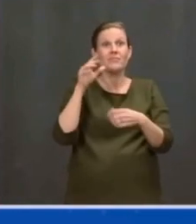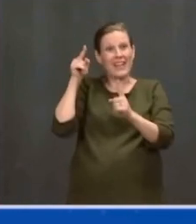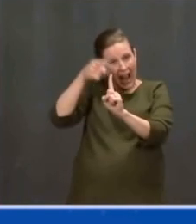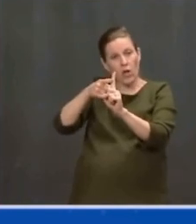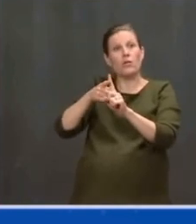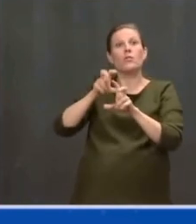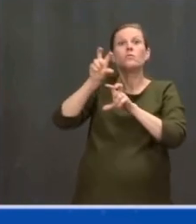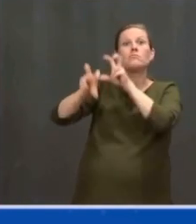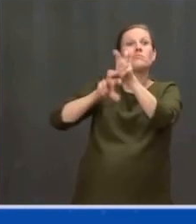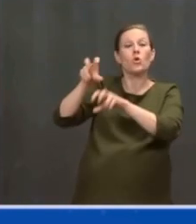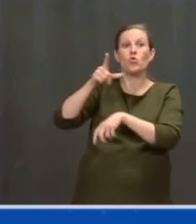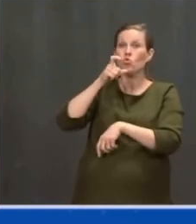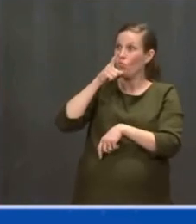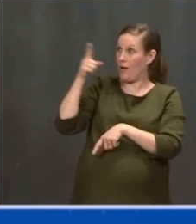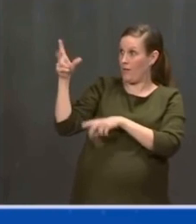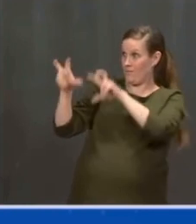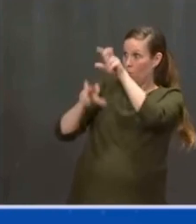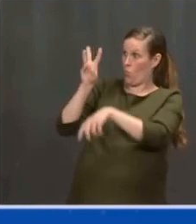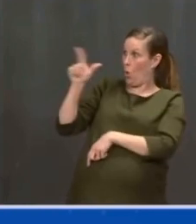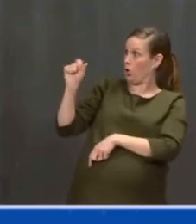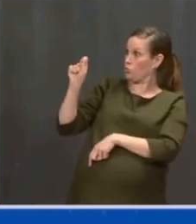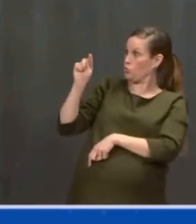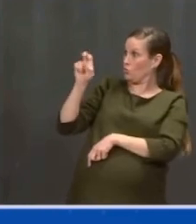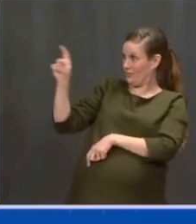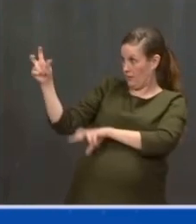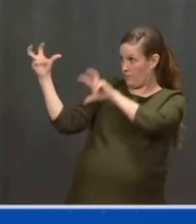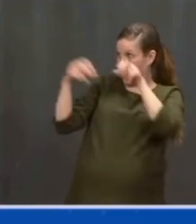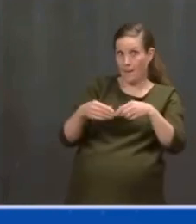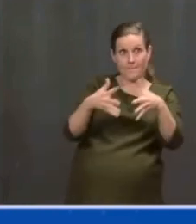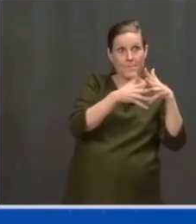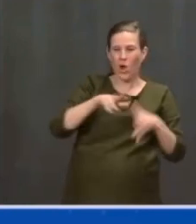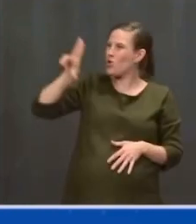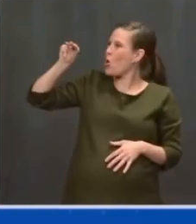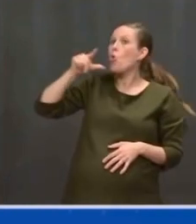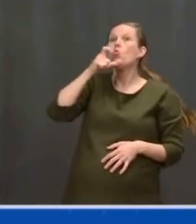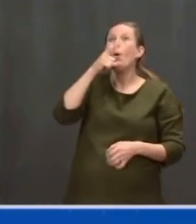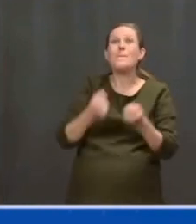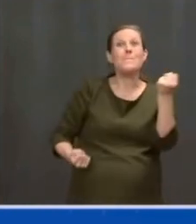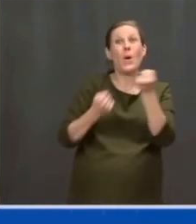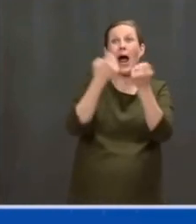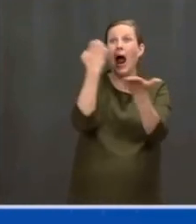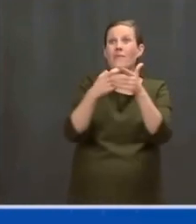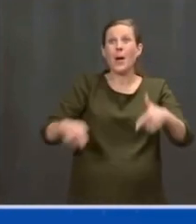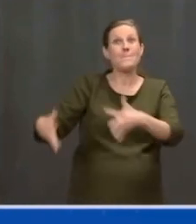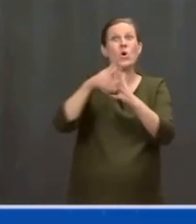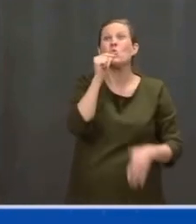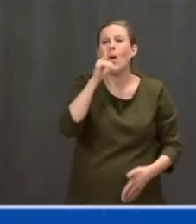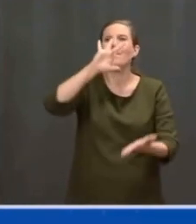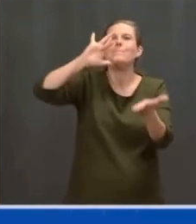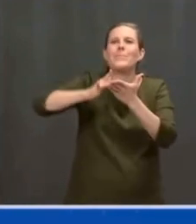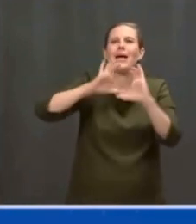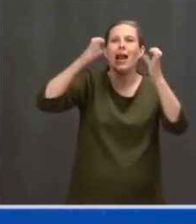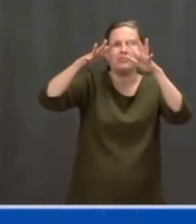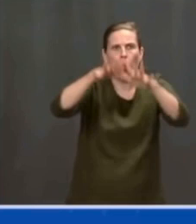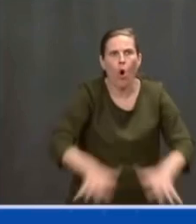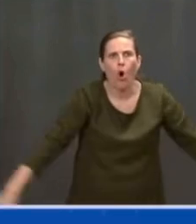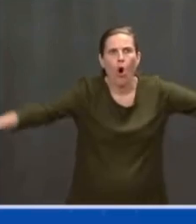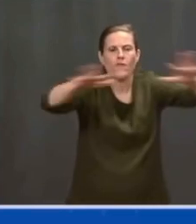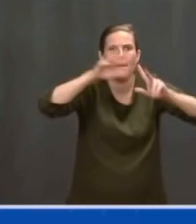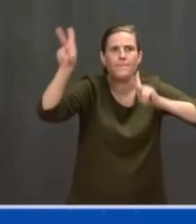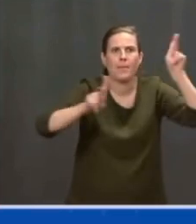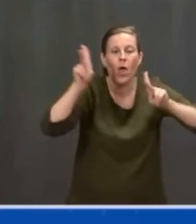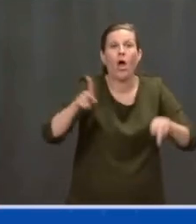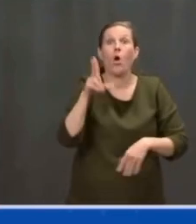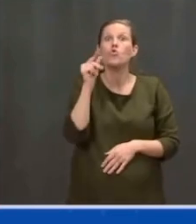middle class — built this country. And unions built the middle class. And it's time —